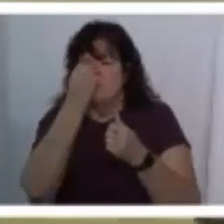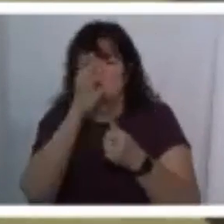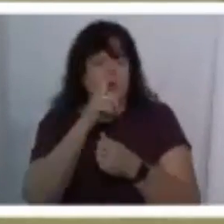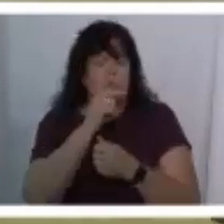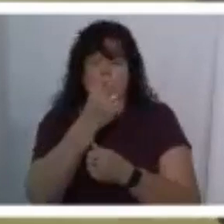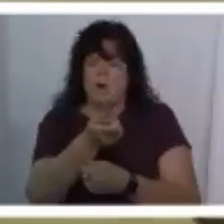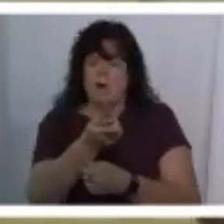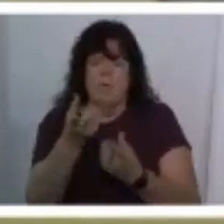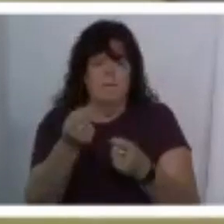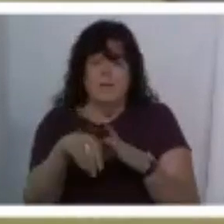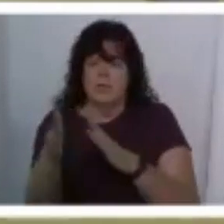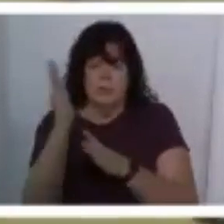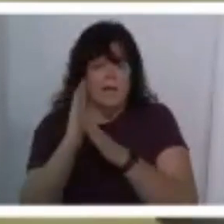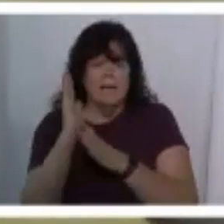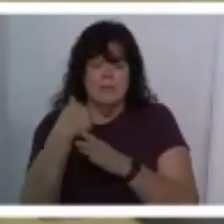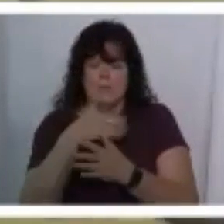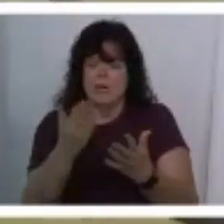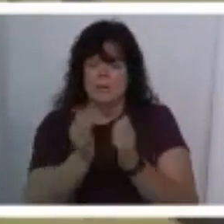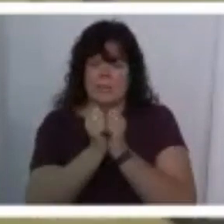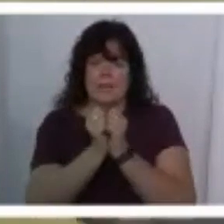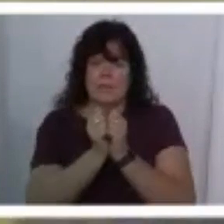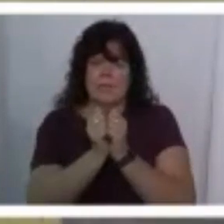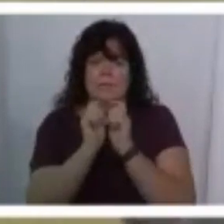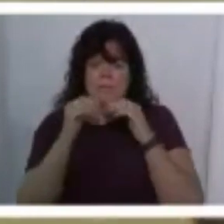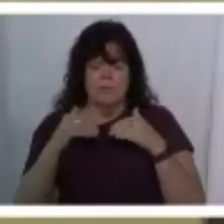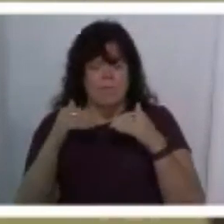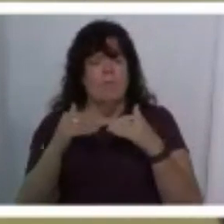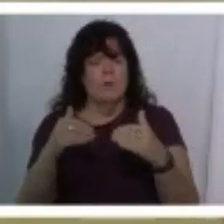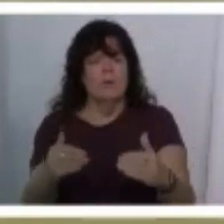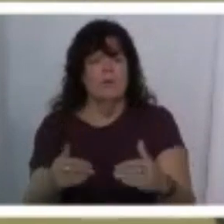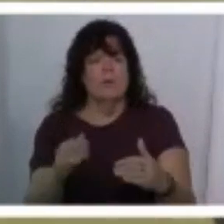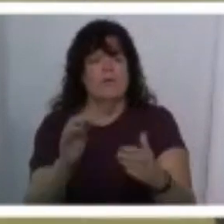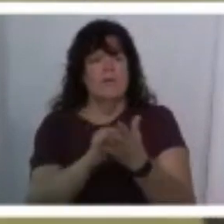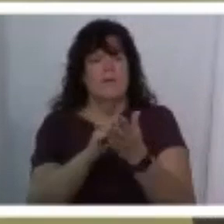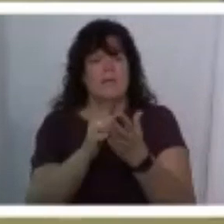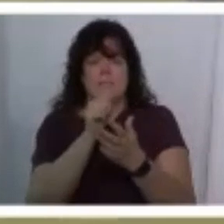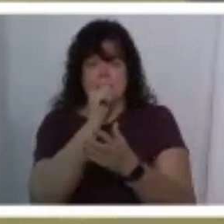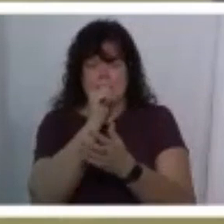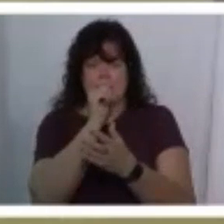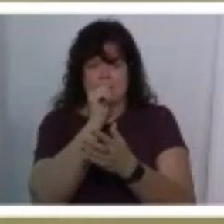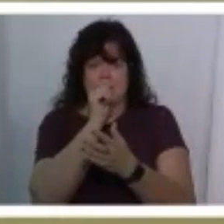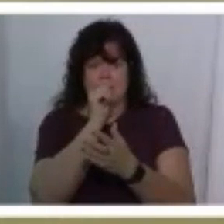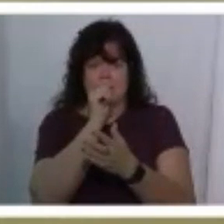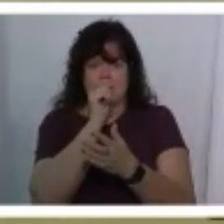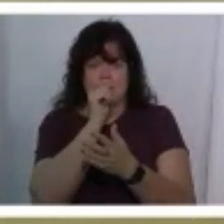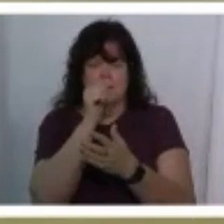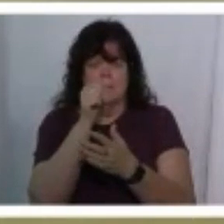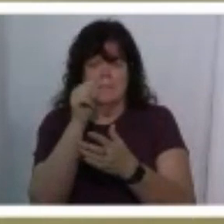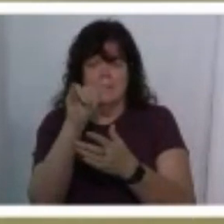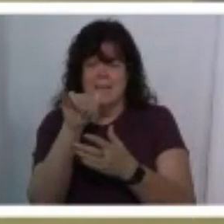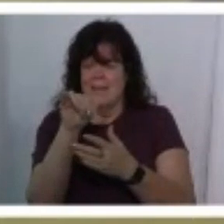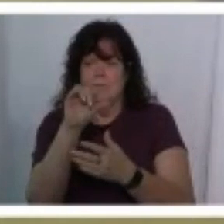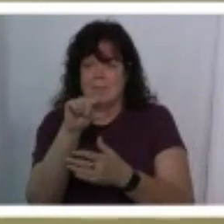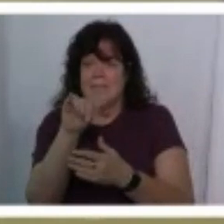what you've done in your past we're here together to go forward and that's the secret guy was saying he's not sure